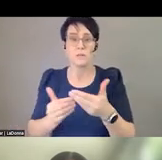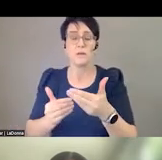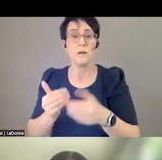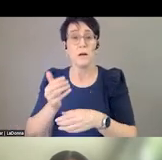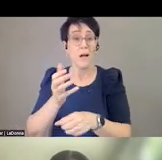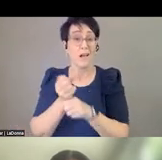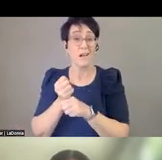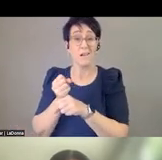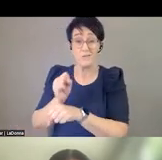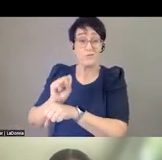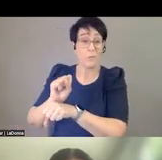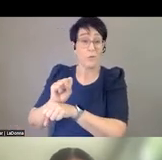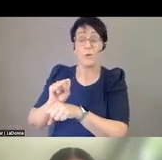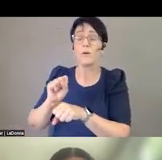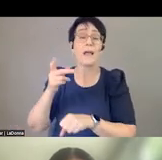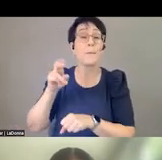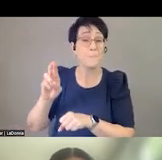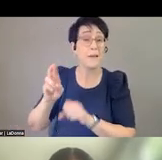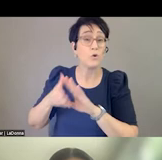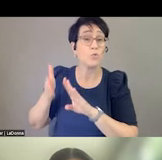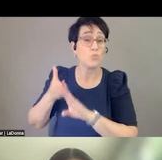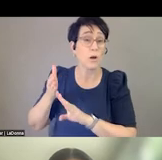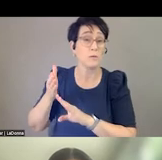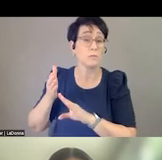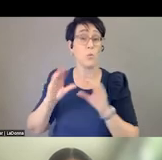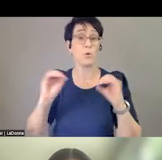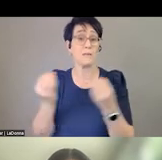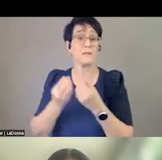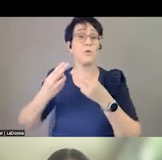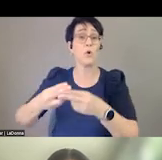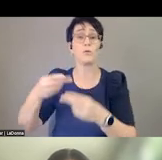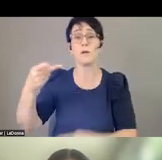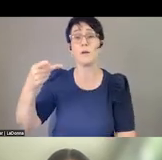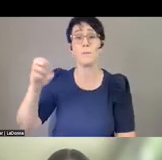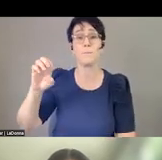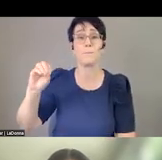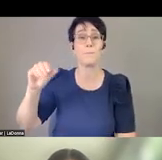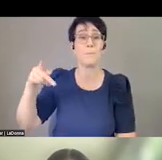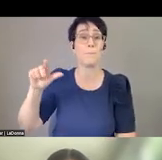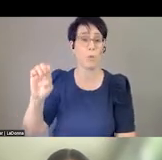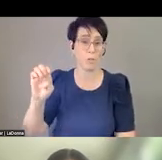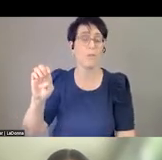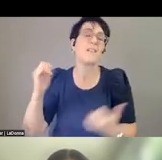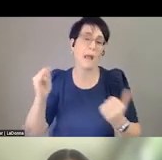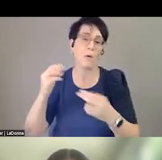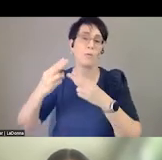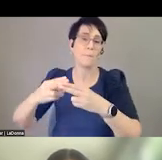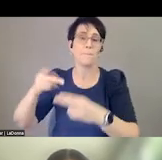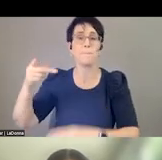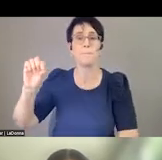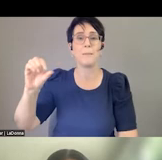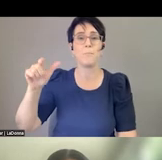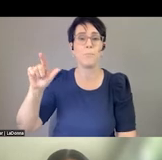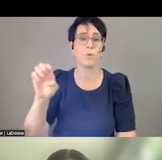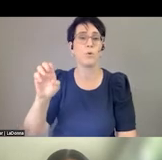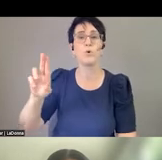a job at a peer-run organization called People, and we are now People USA. And I started, advocacy